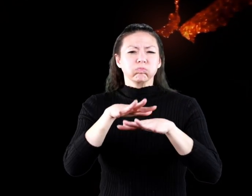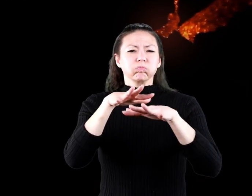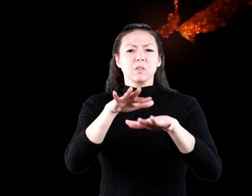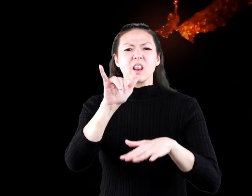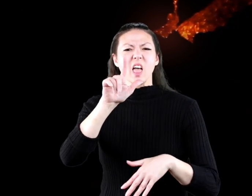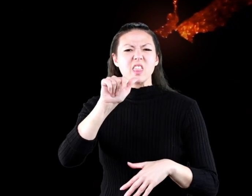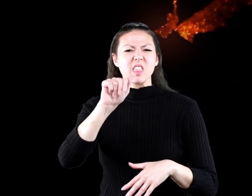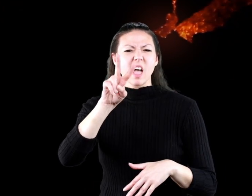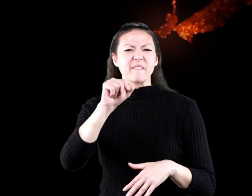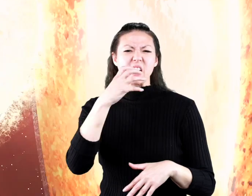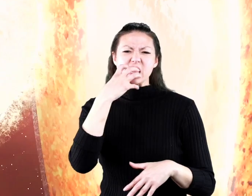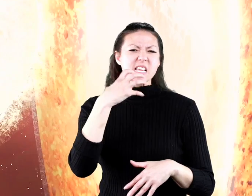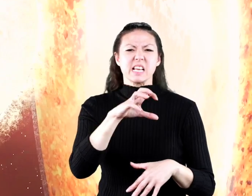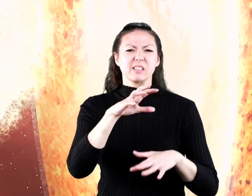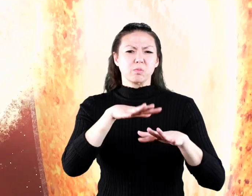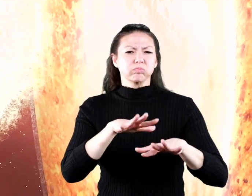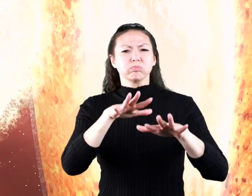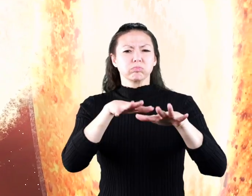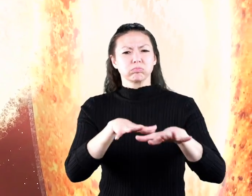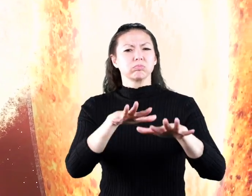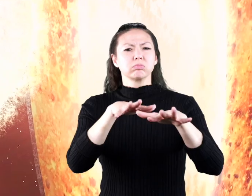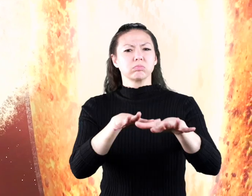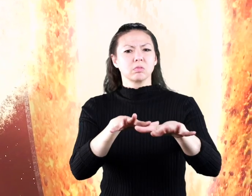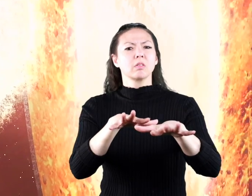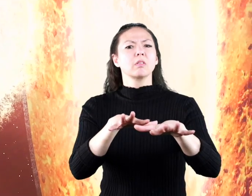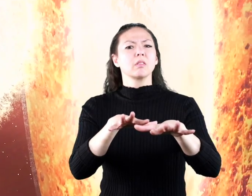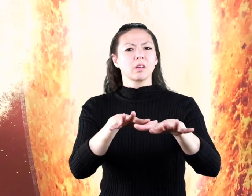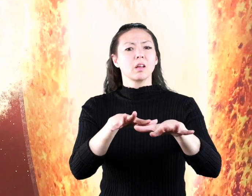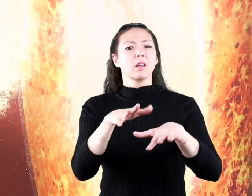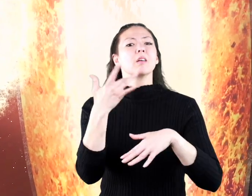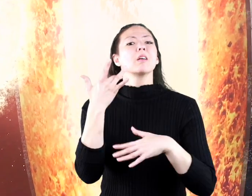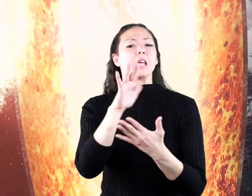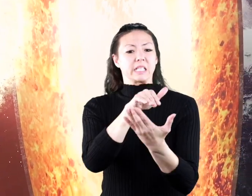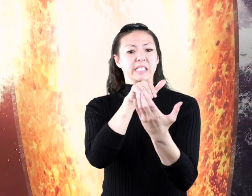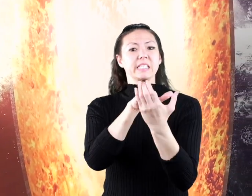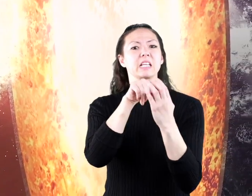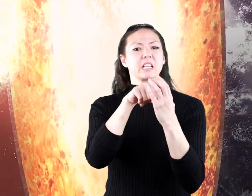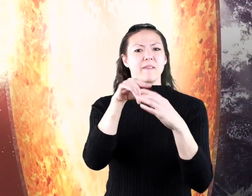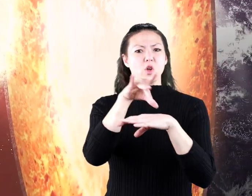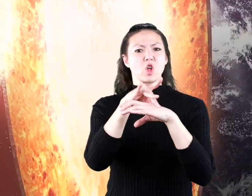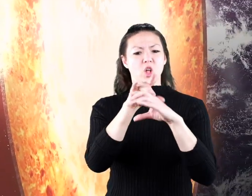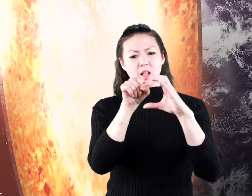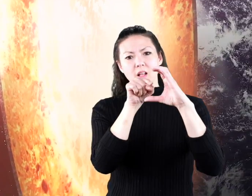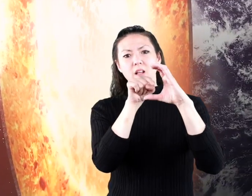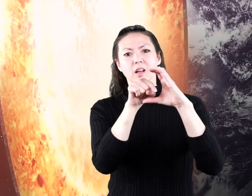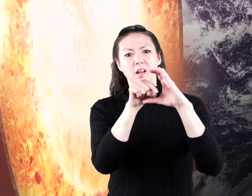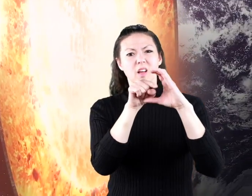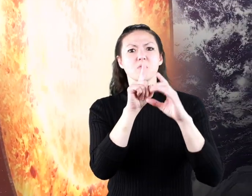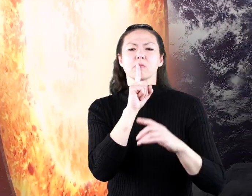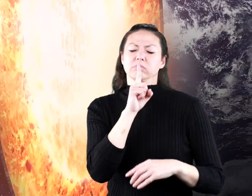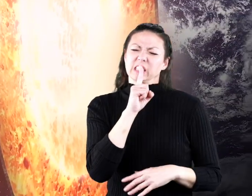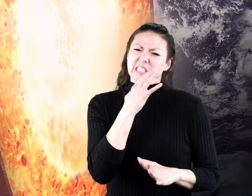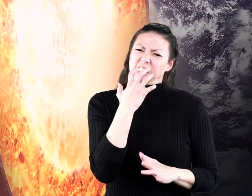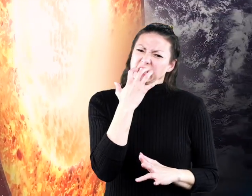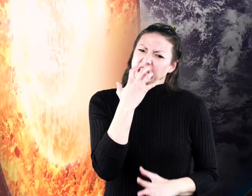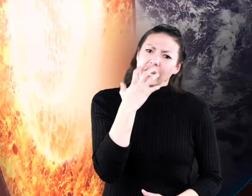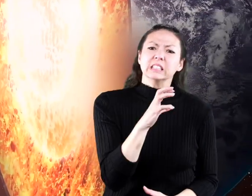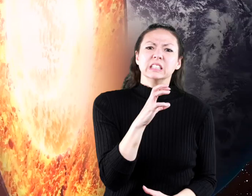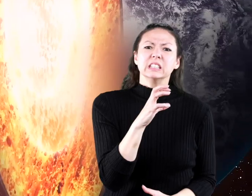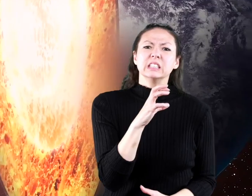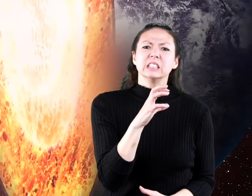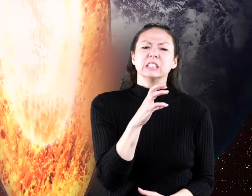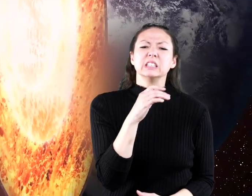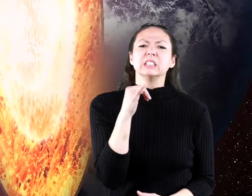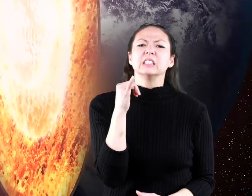squishy like lava the rock is molten or in liquid form because the center of the earth itself is really really hot